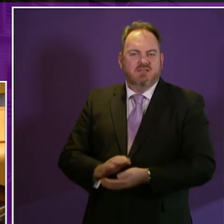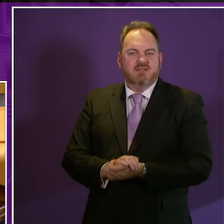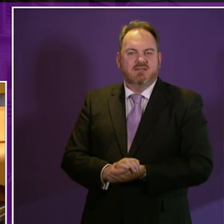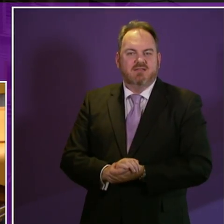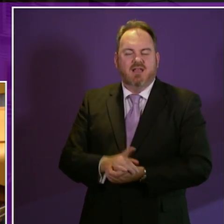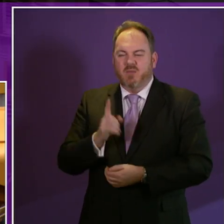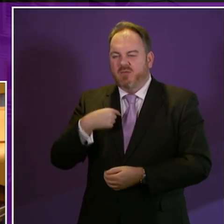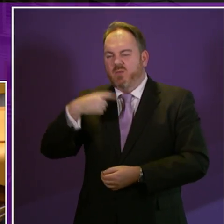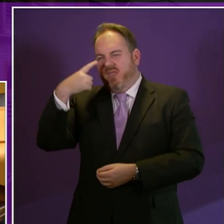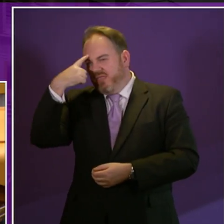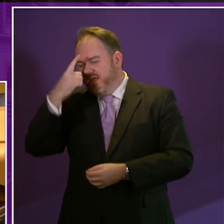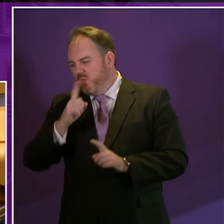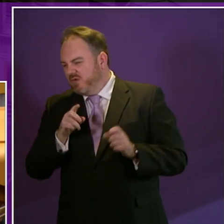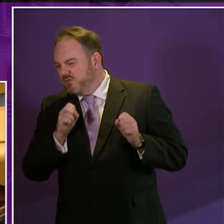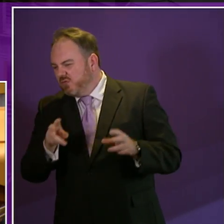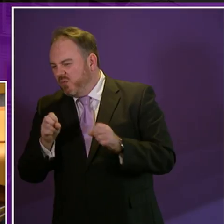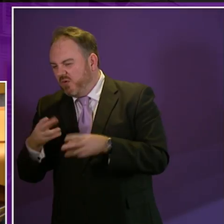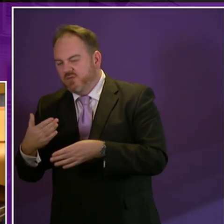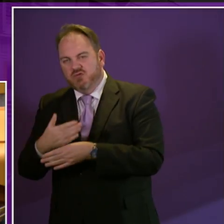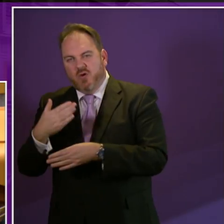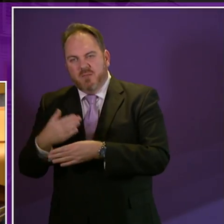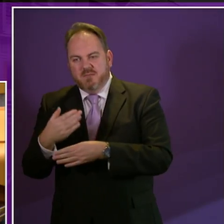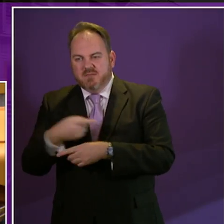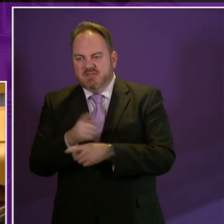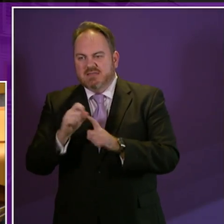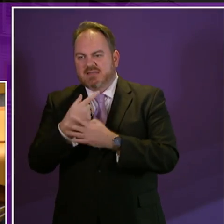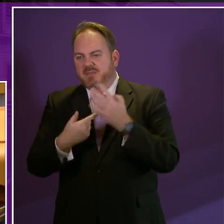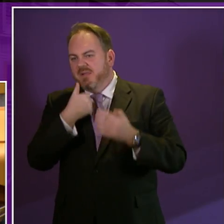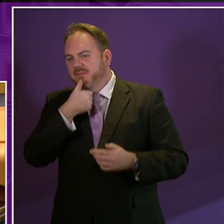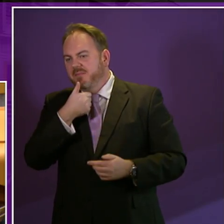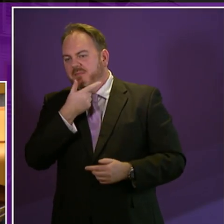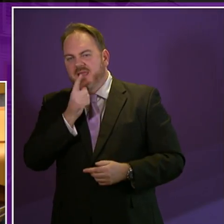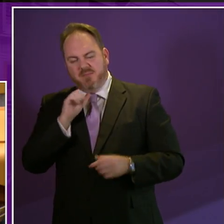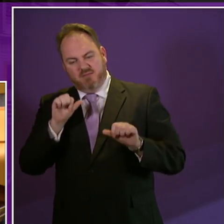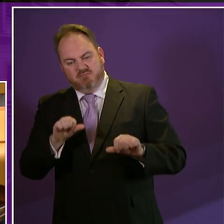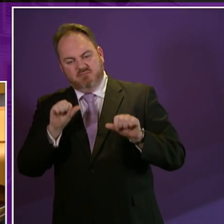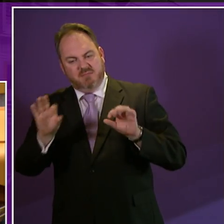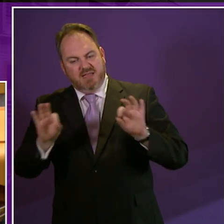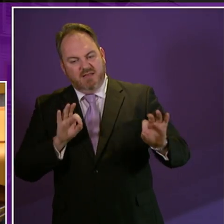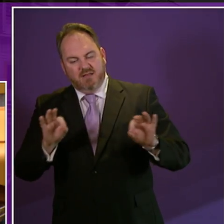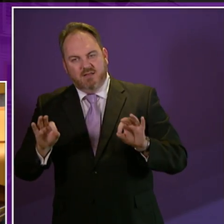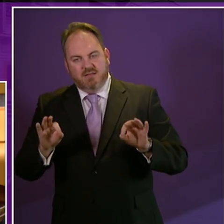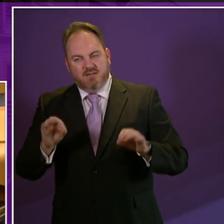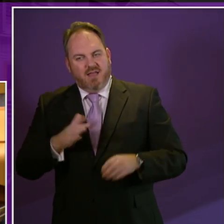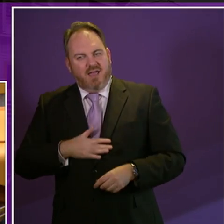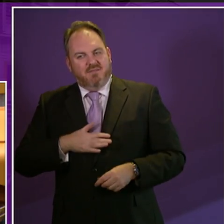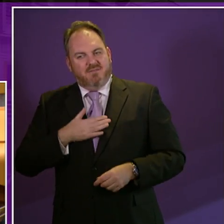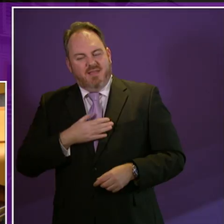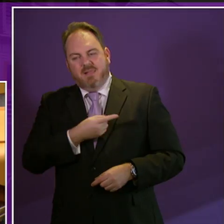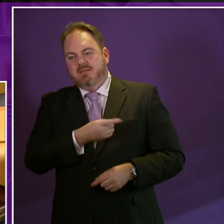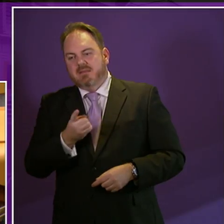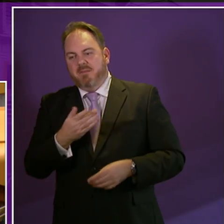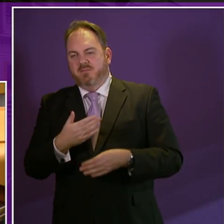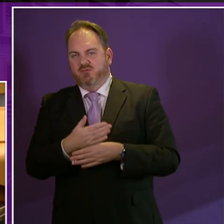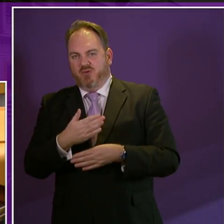what type of jobs disabled people are going into. I wonder, is there still a glass ceiling on certain